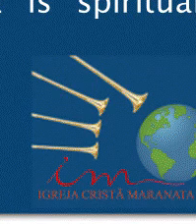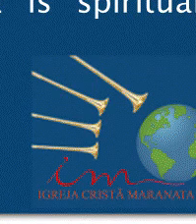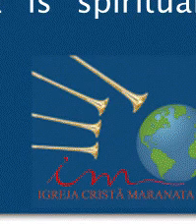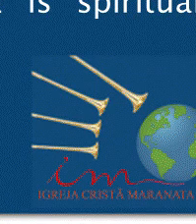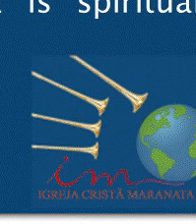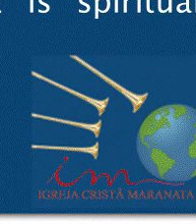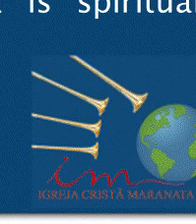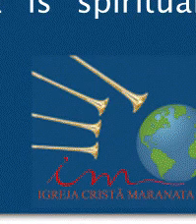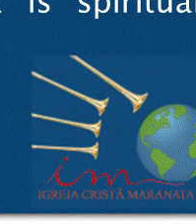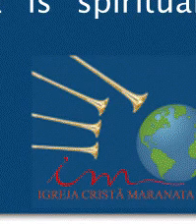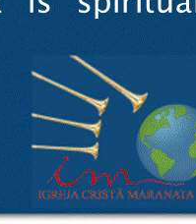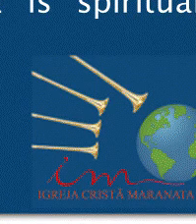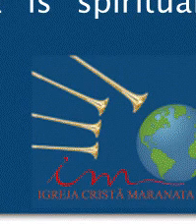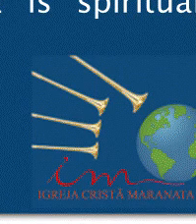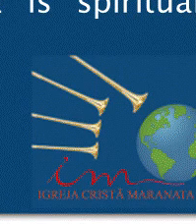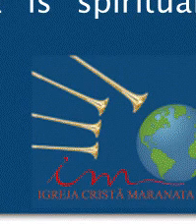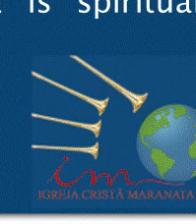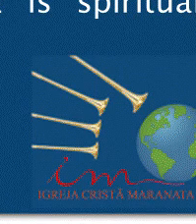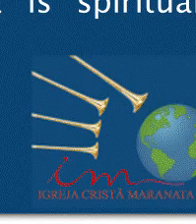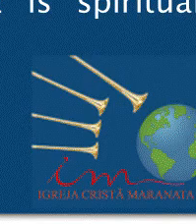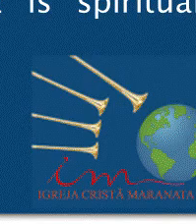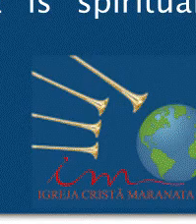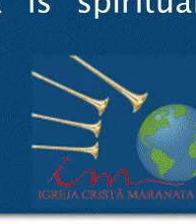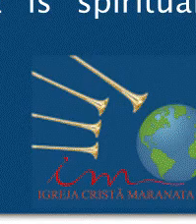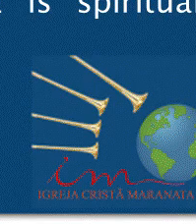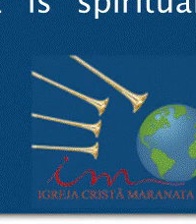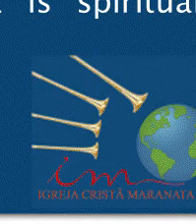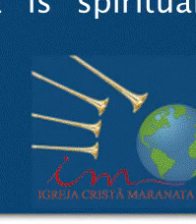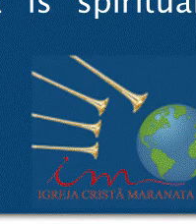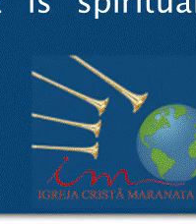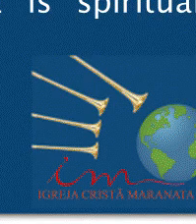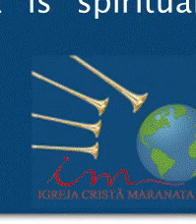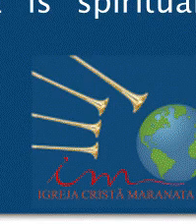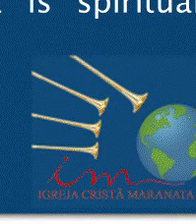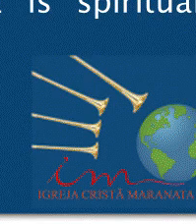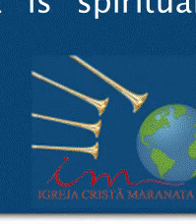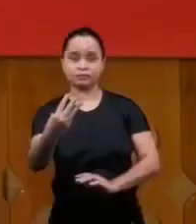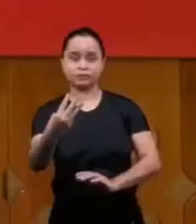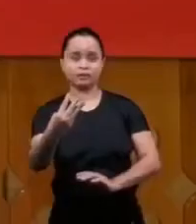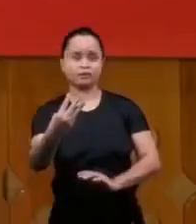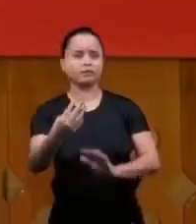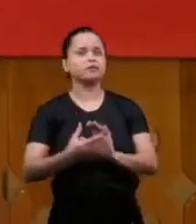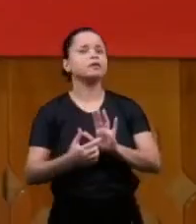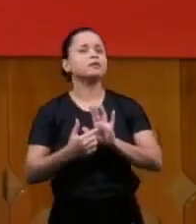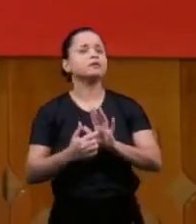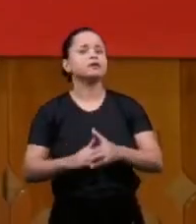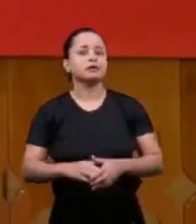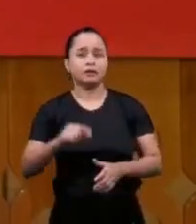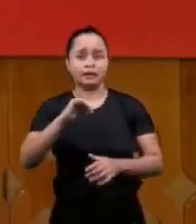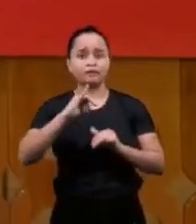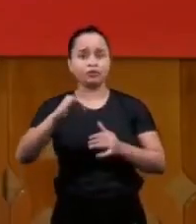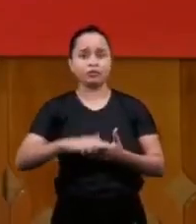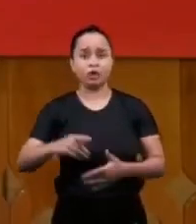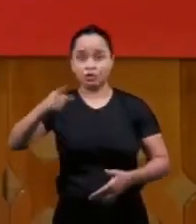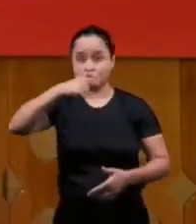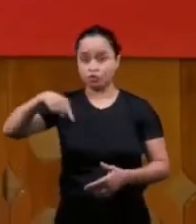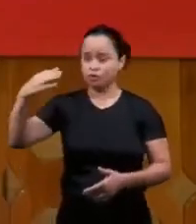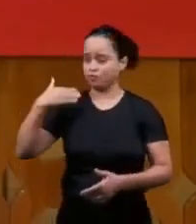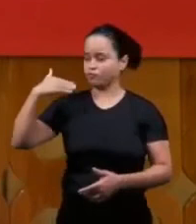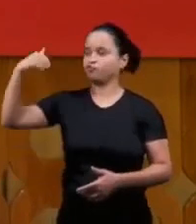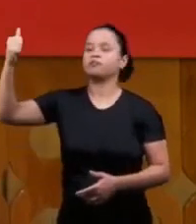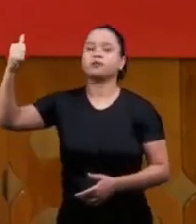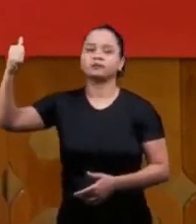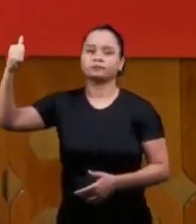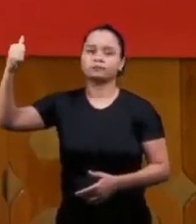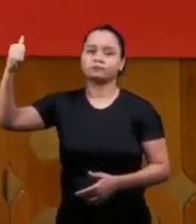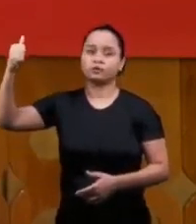in the book to the Corinthians chapter 2 verse chapter 3 we were called to be ministers